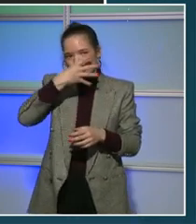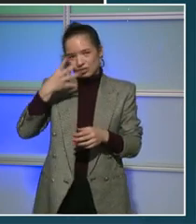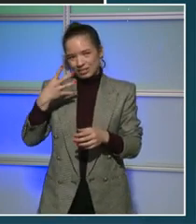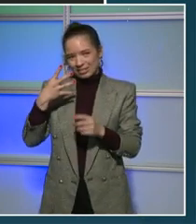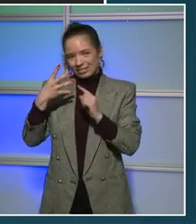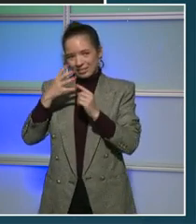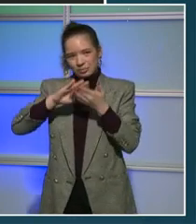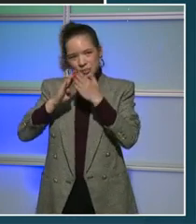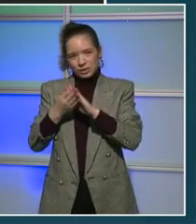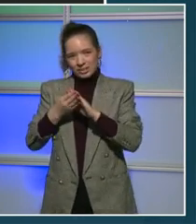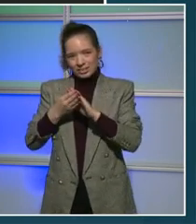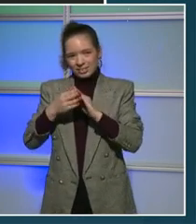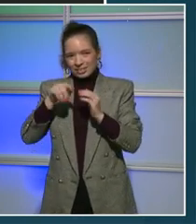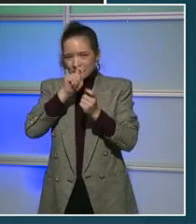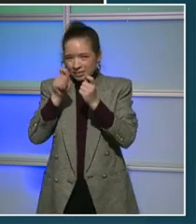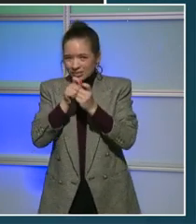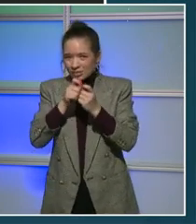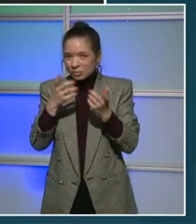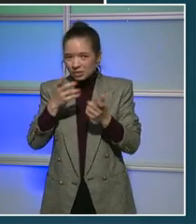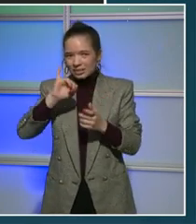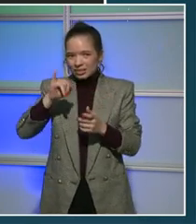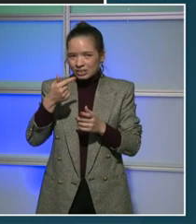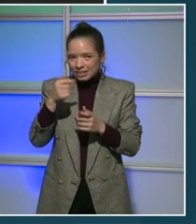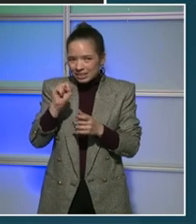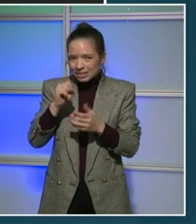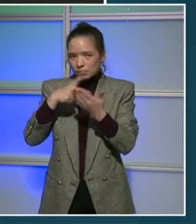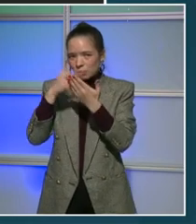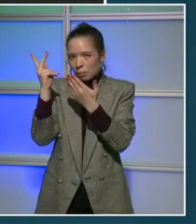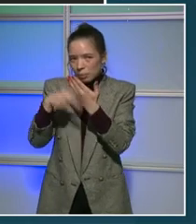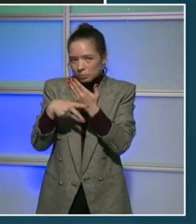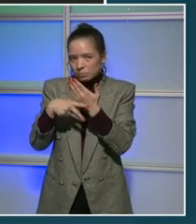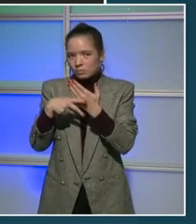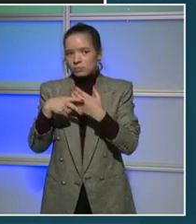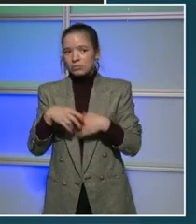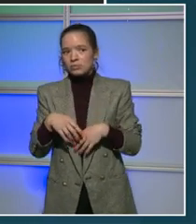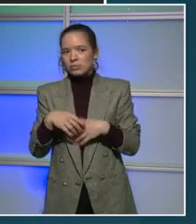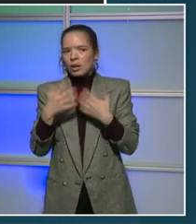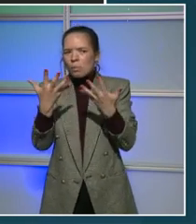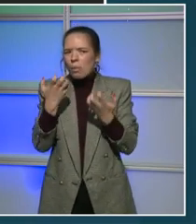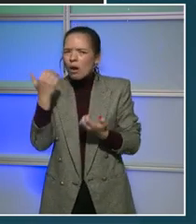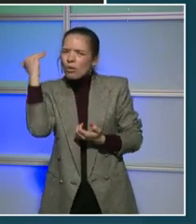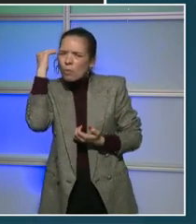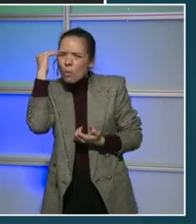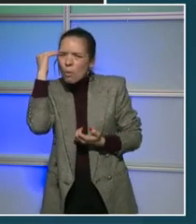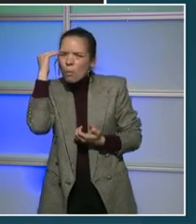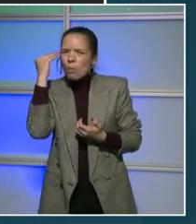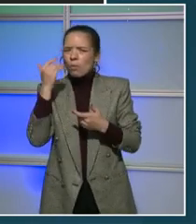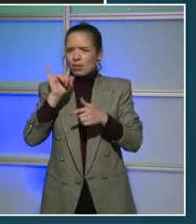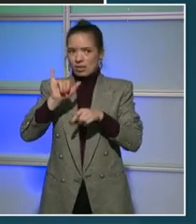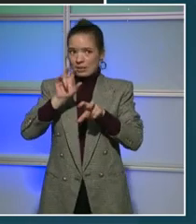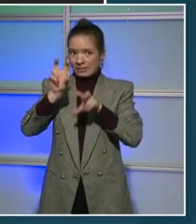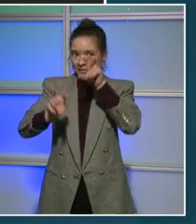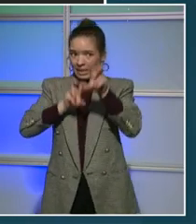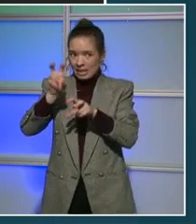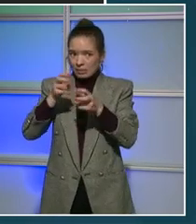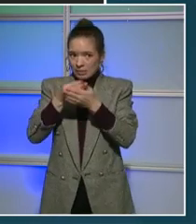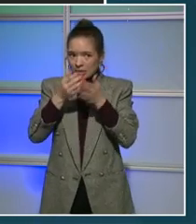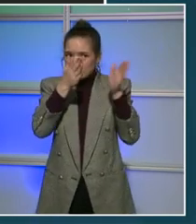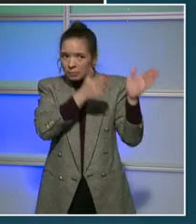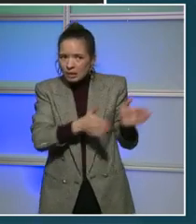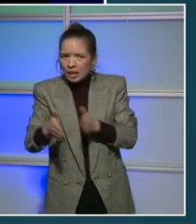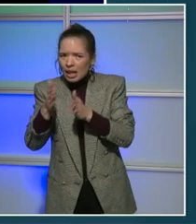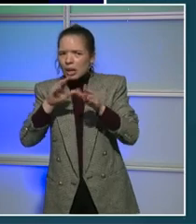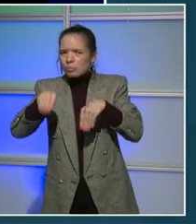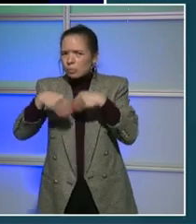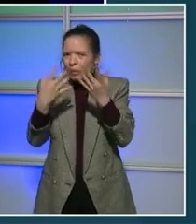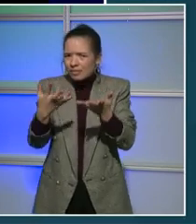And also I wanted to inquire what are the investments that the D.C. government is seeking to make for immigrant rights in the city? Well, thanks